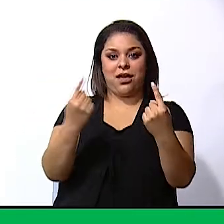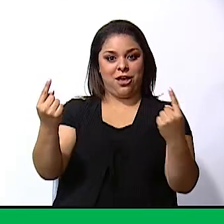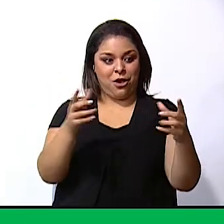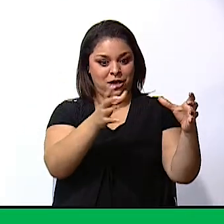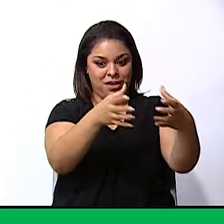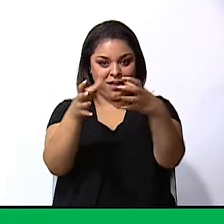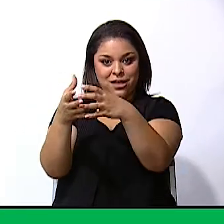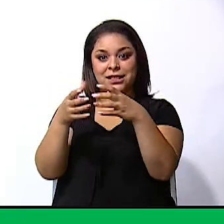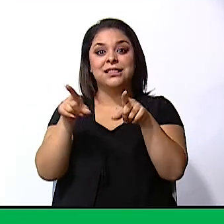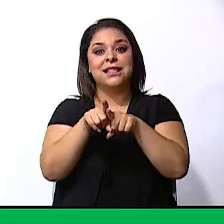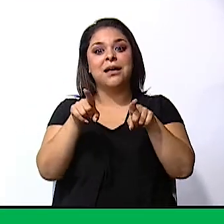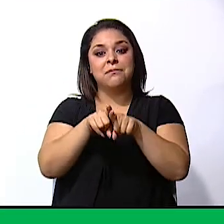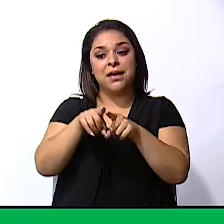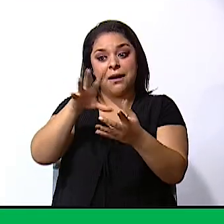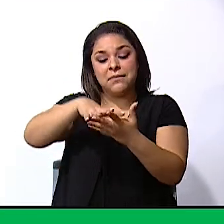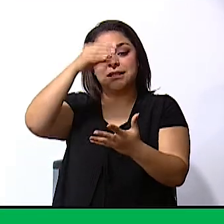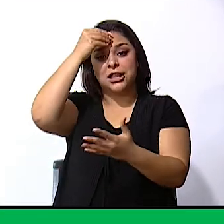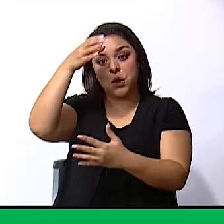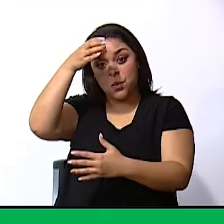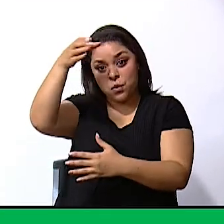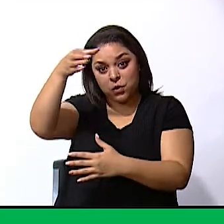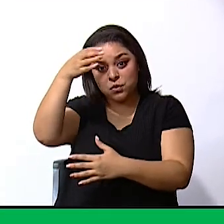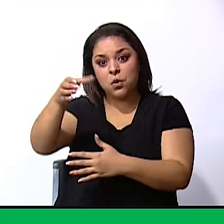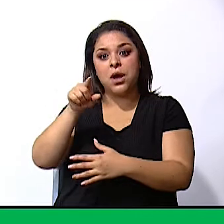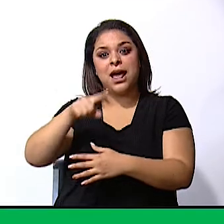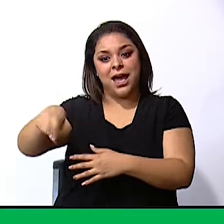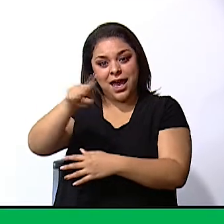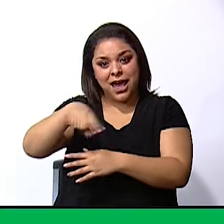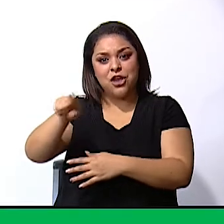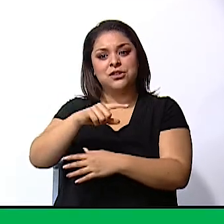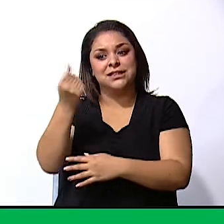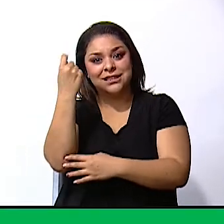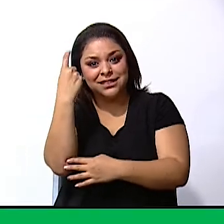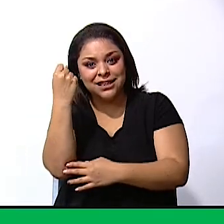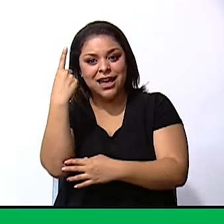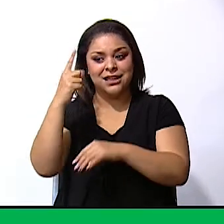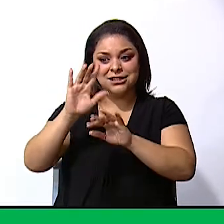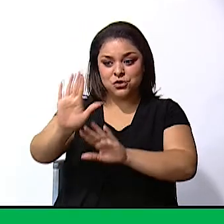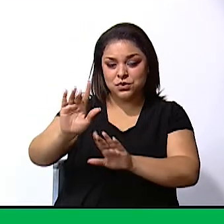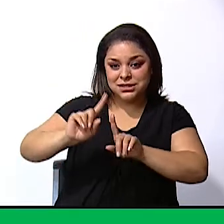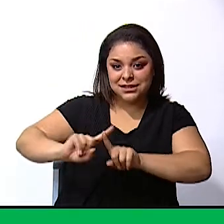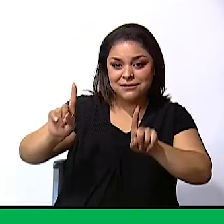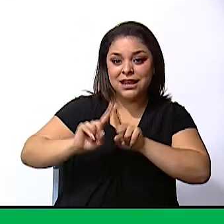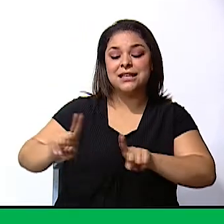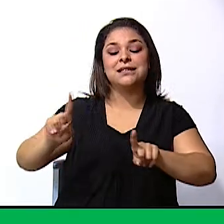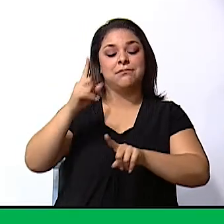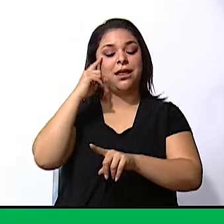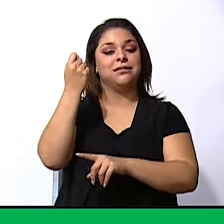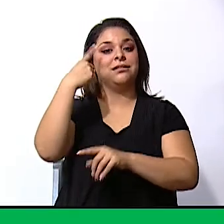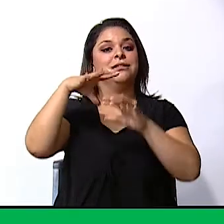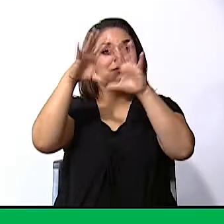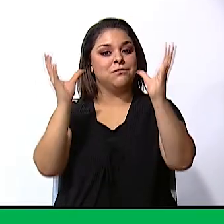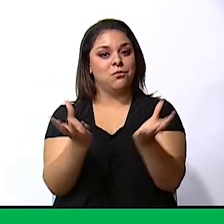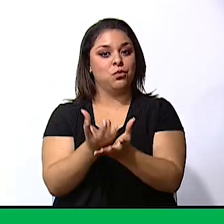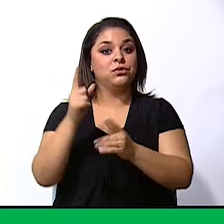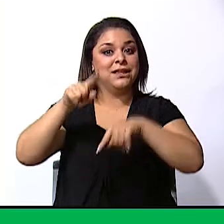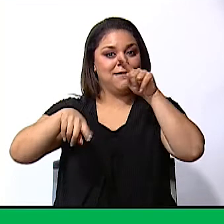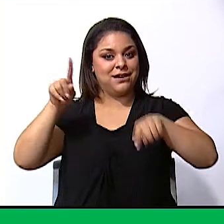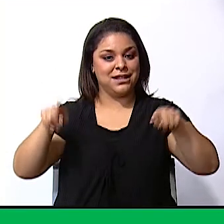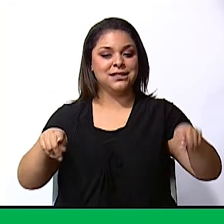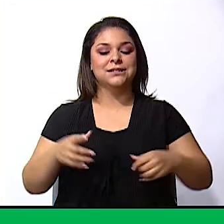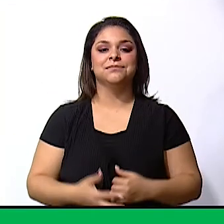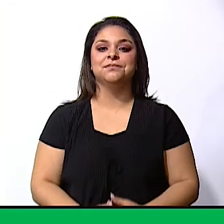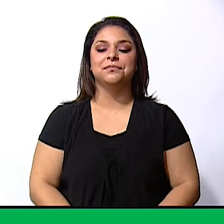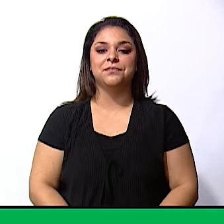about other cultures helps us help understand differences in the world next one